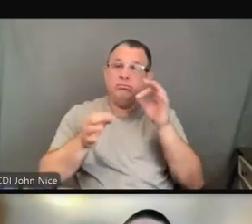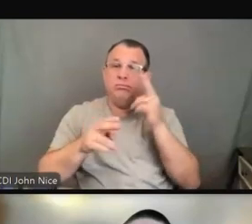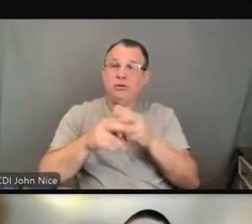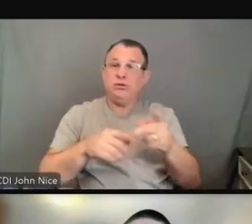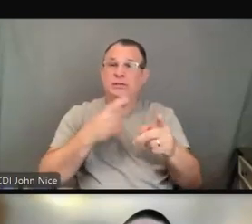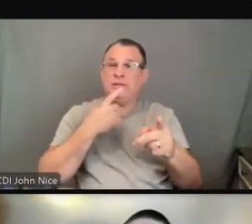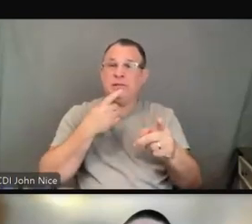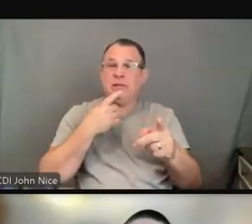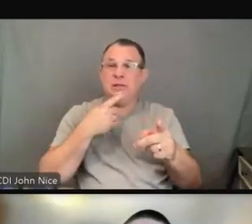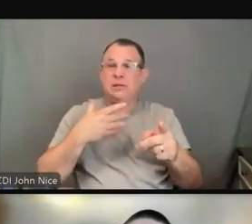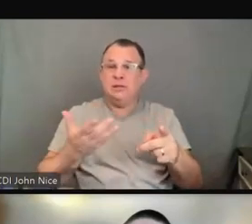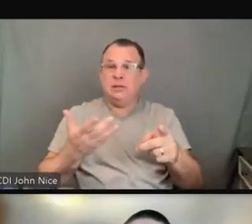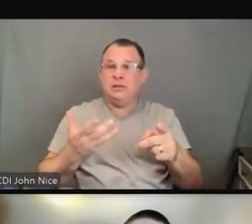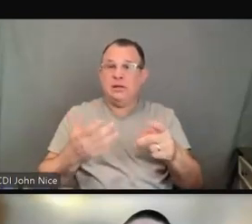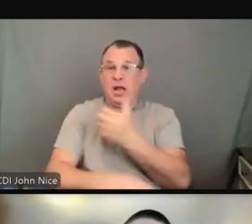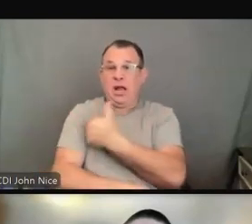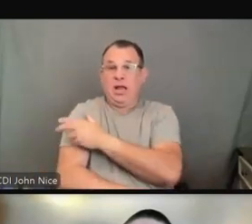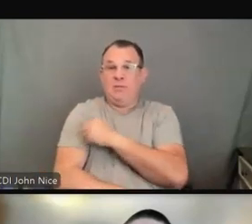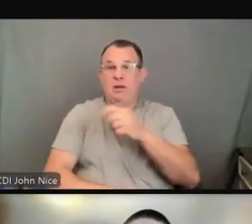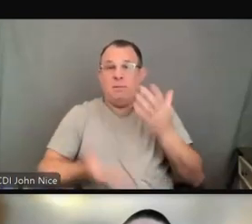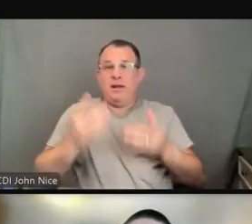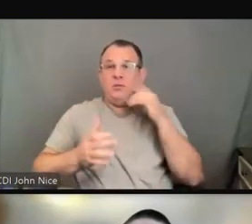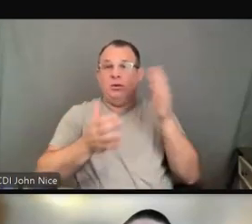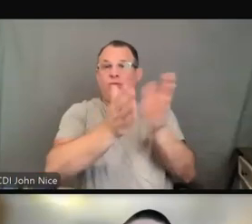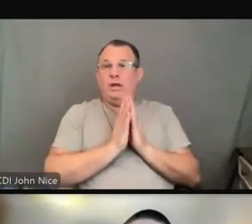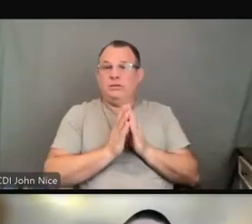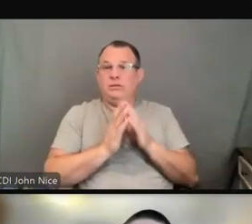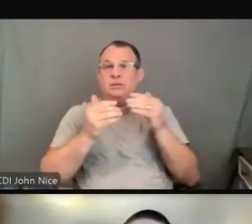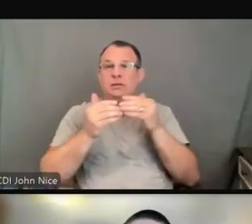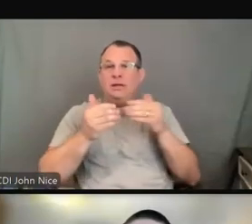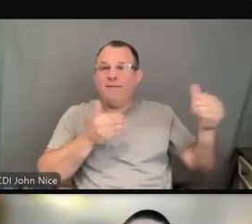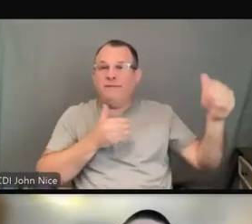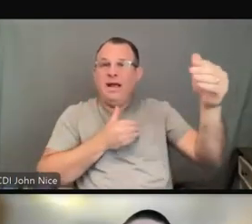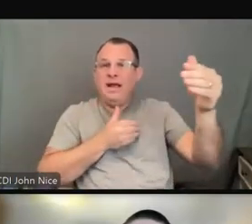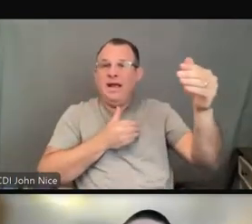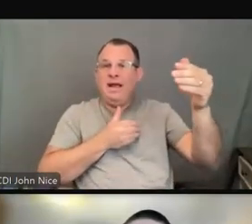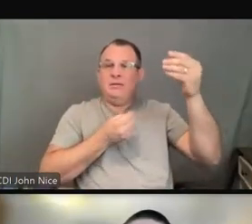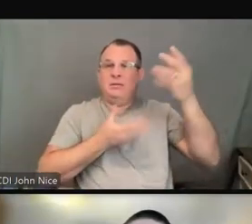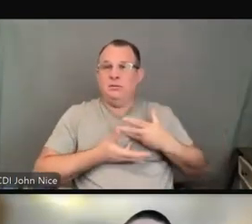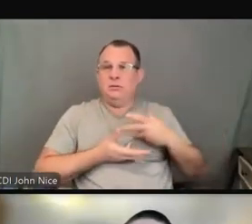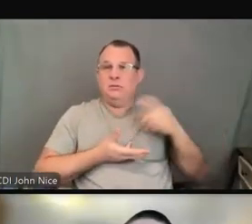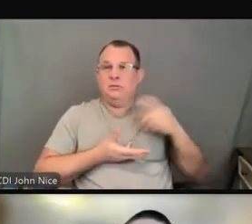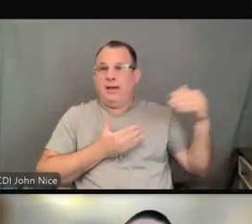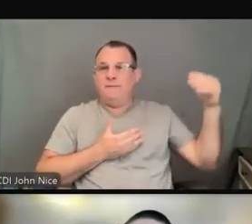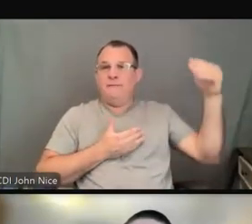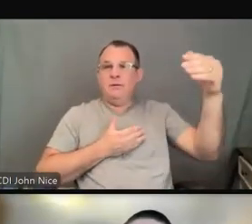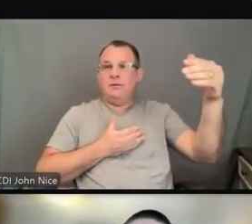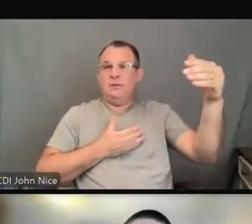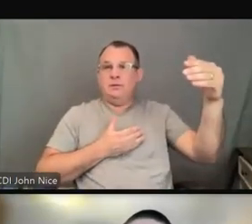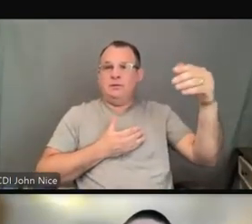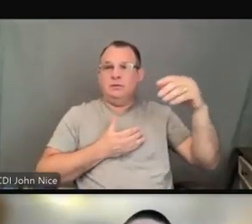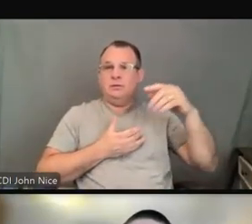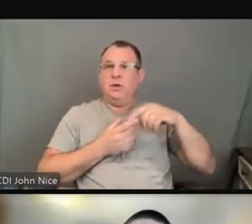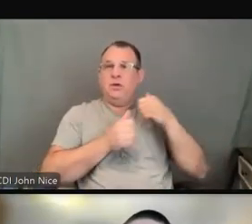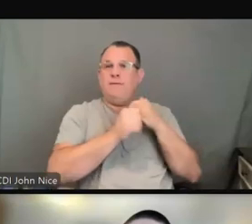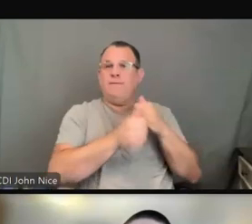notice from people requesting aids or services, but they cannot impose excessive